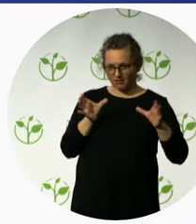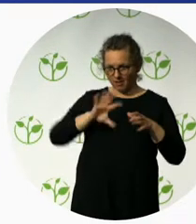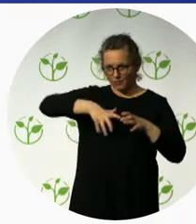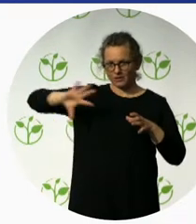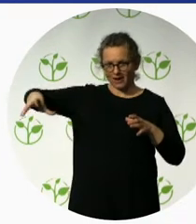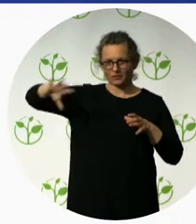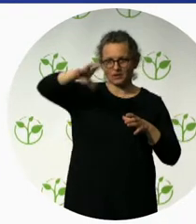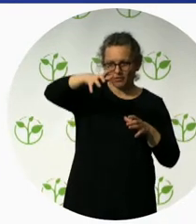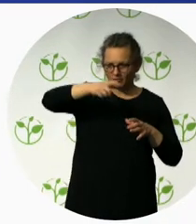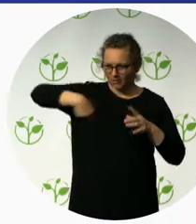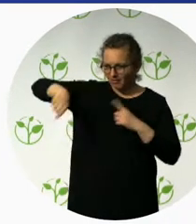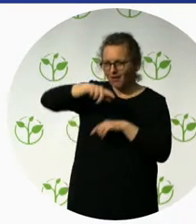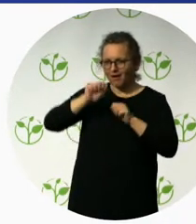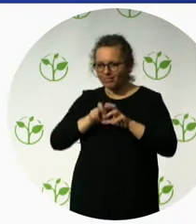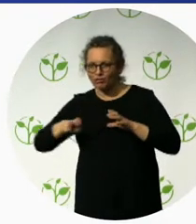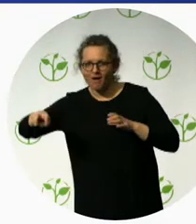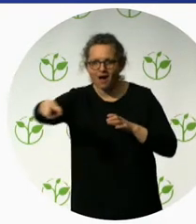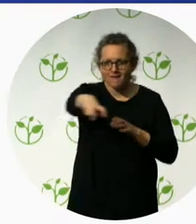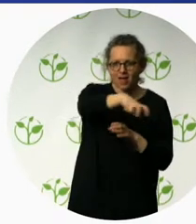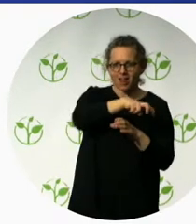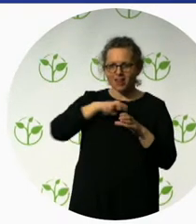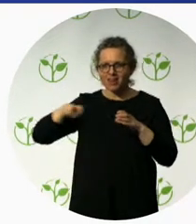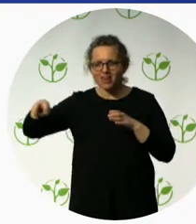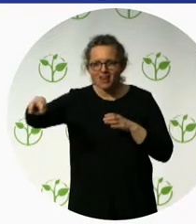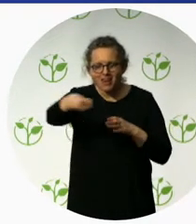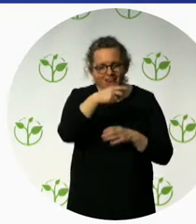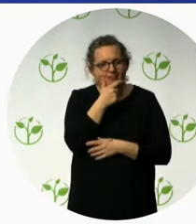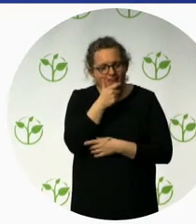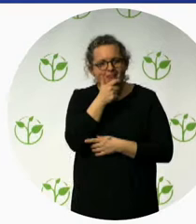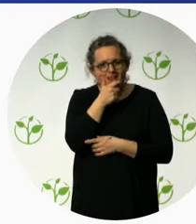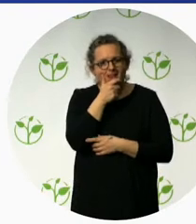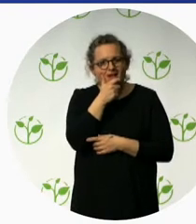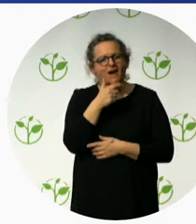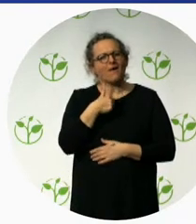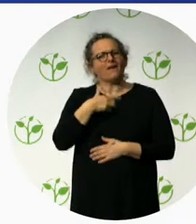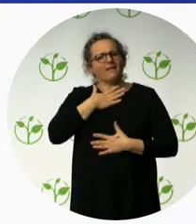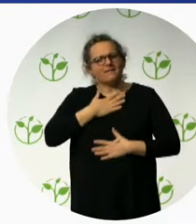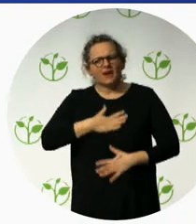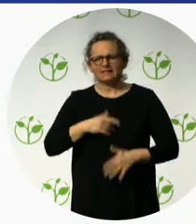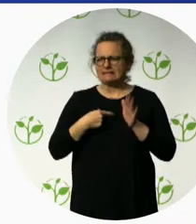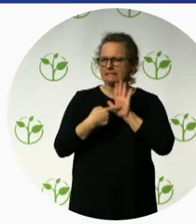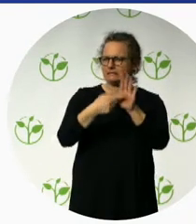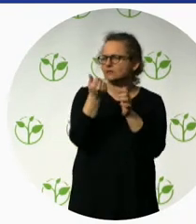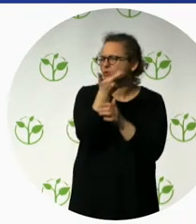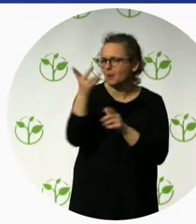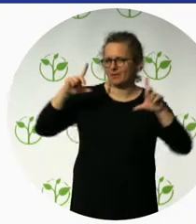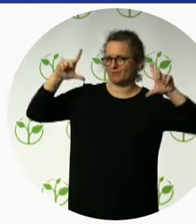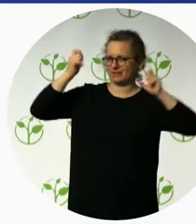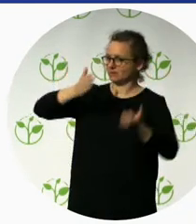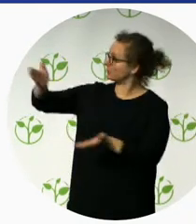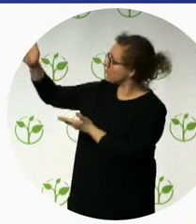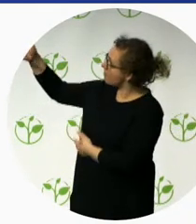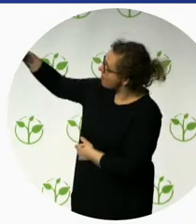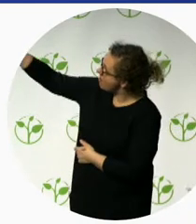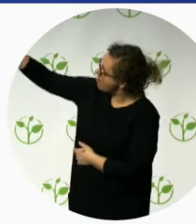Well, here, just to show you quickly, these are, like, what was key